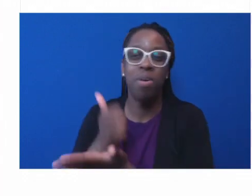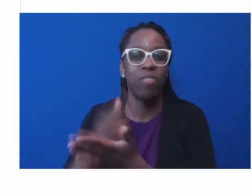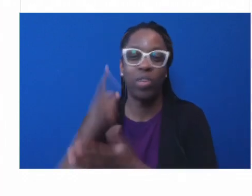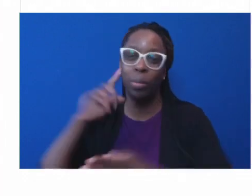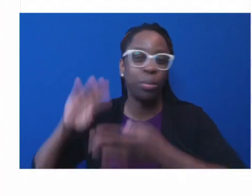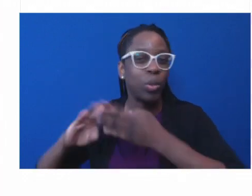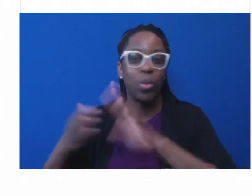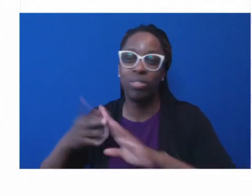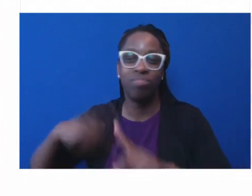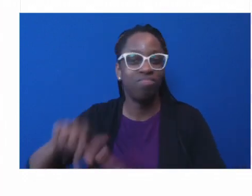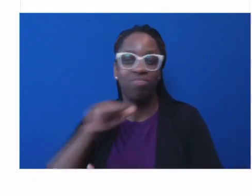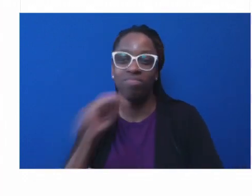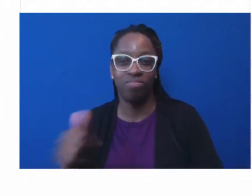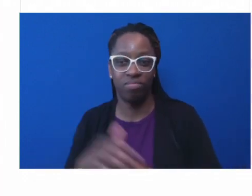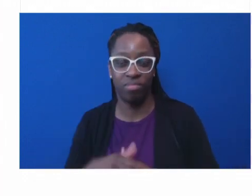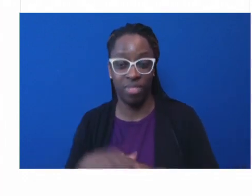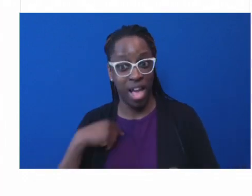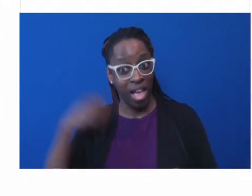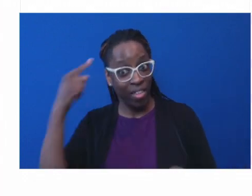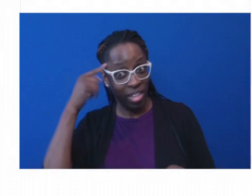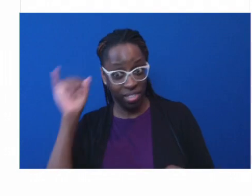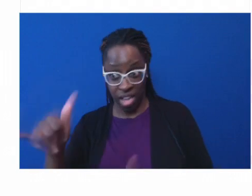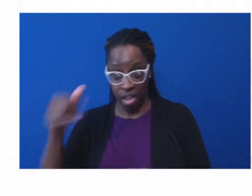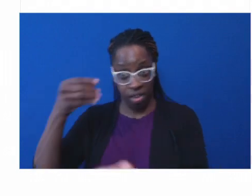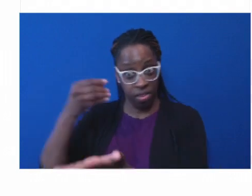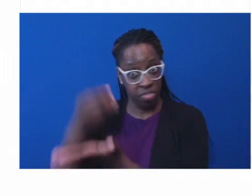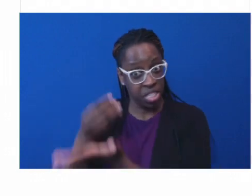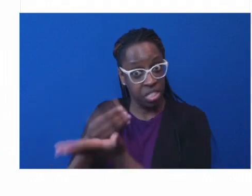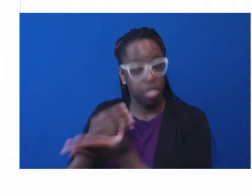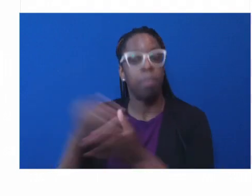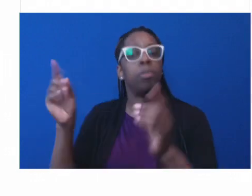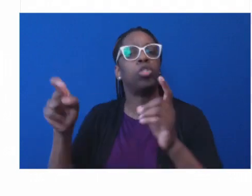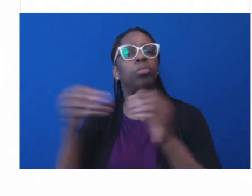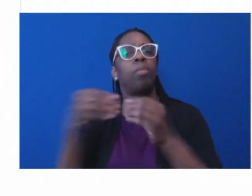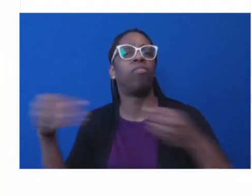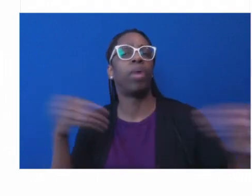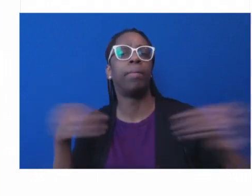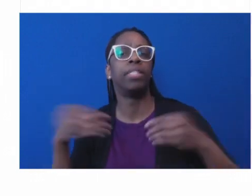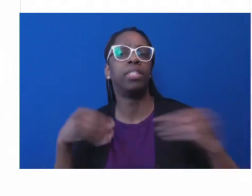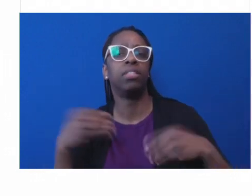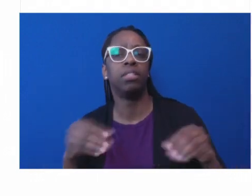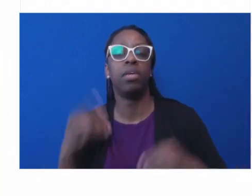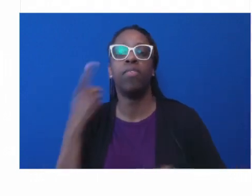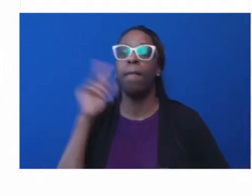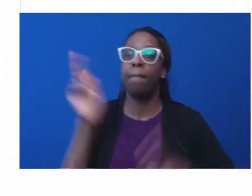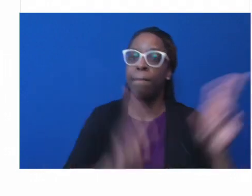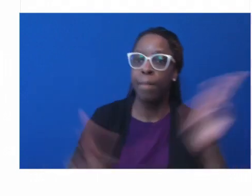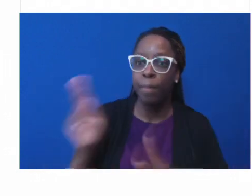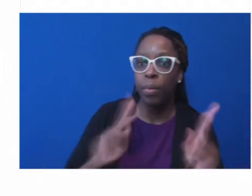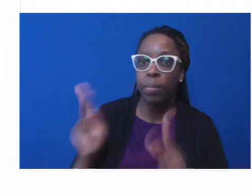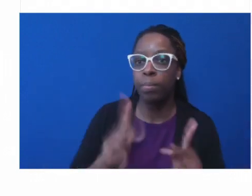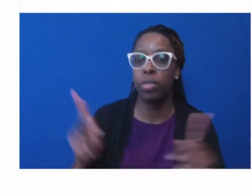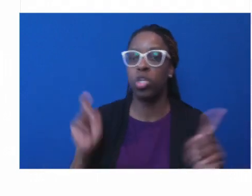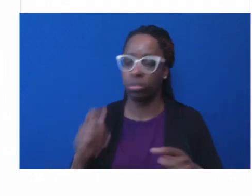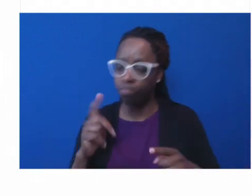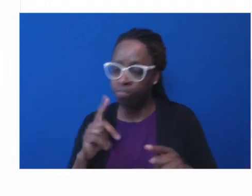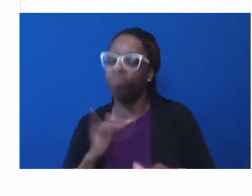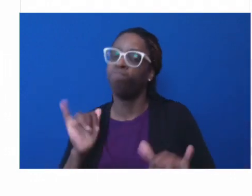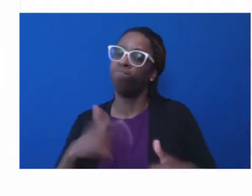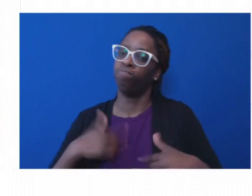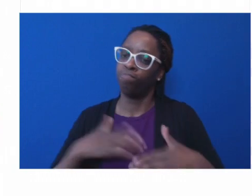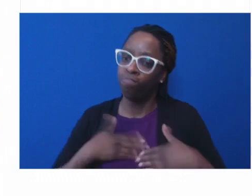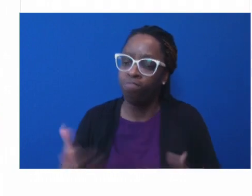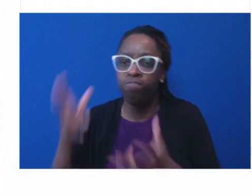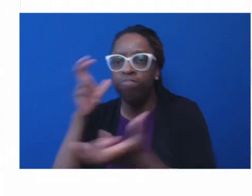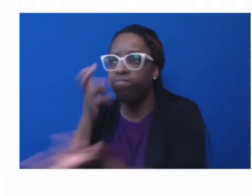if folks are more able to listen to a community and the community says, this is what's important to us, this is what's happening here, this is something that